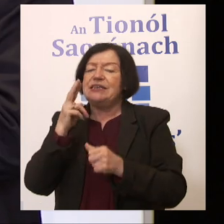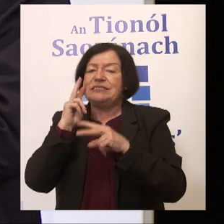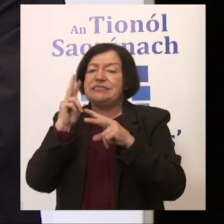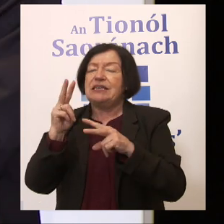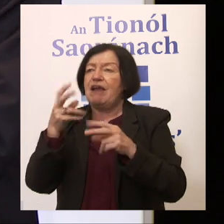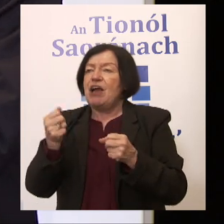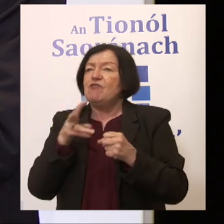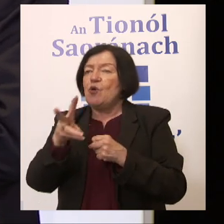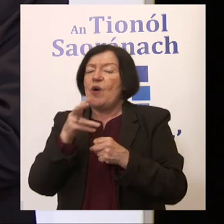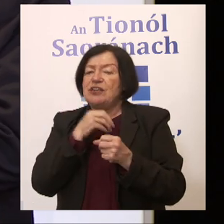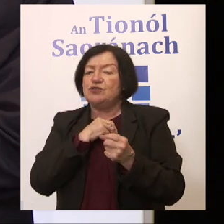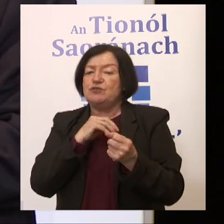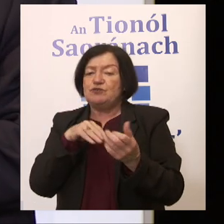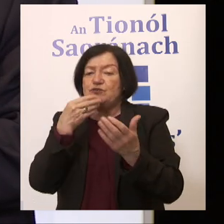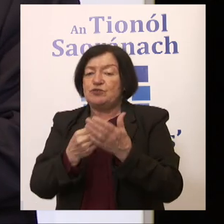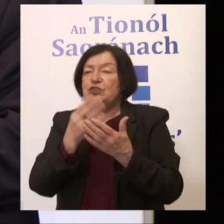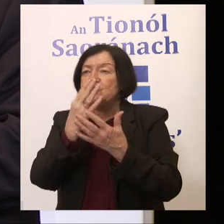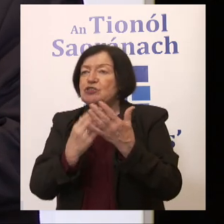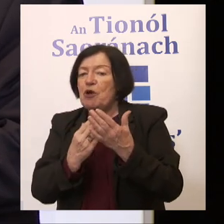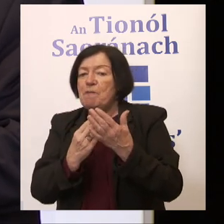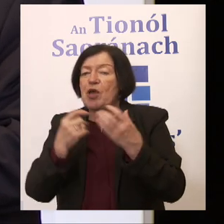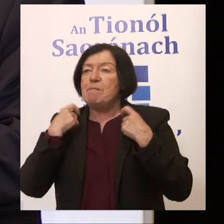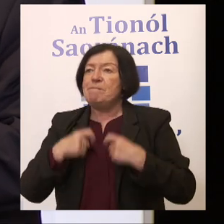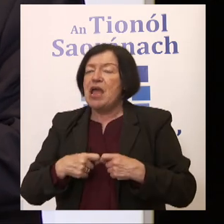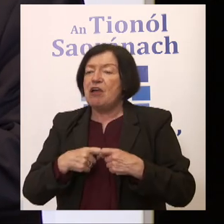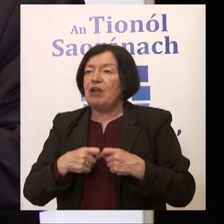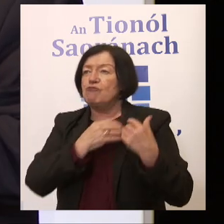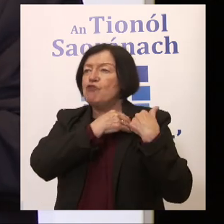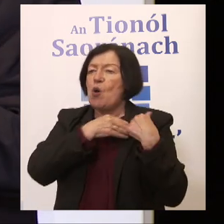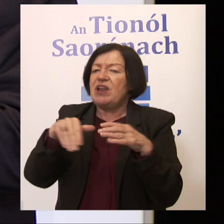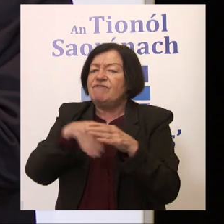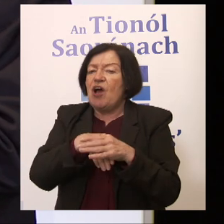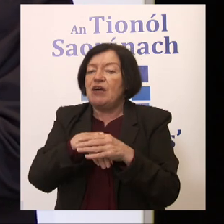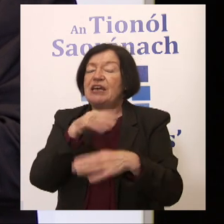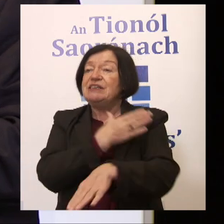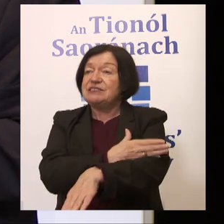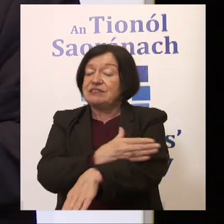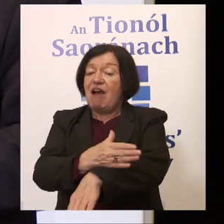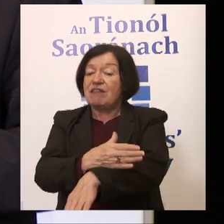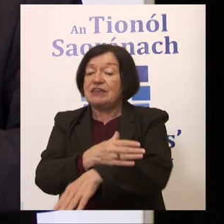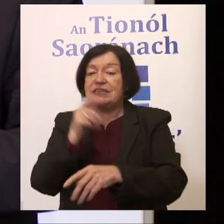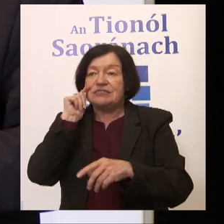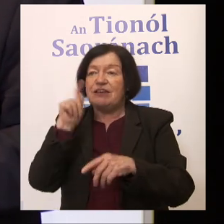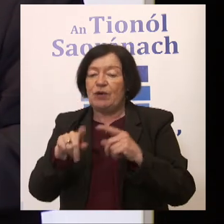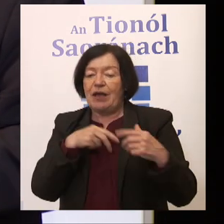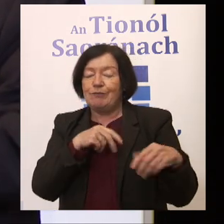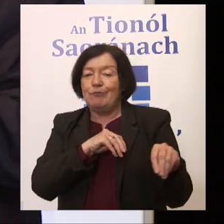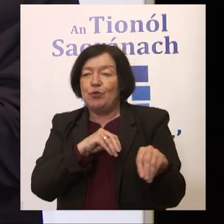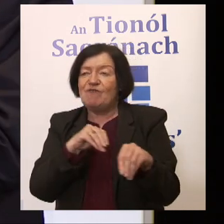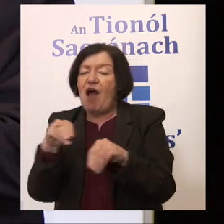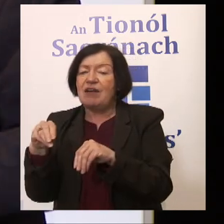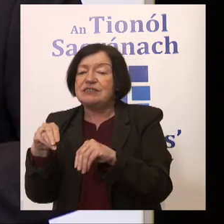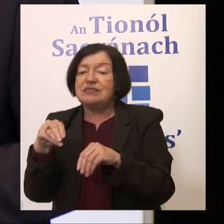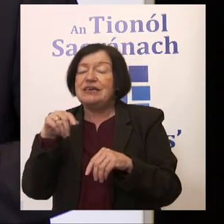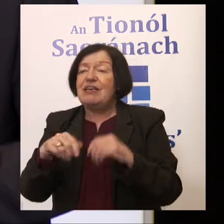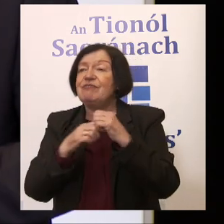is there a way of inserting some sort of municipal or mayoral role within that? Starting where we are and seeing if we can move beyond that. So